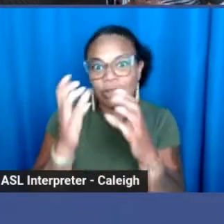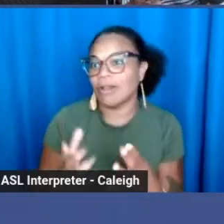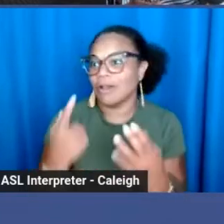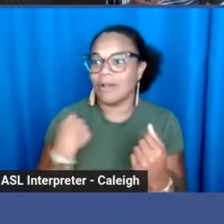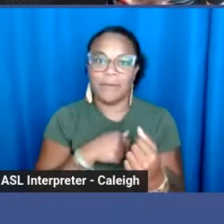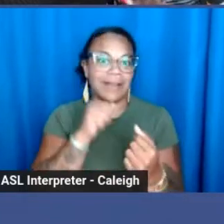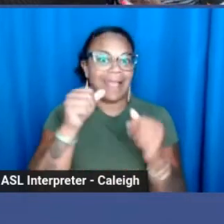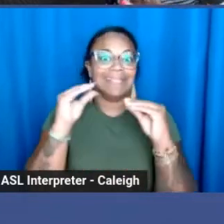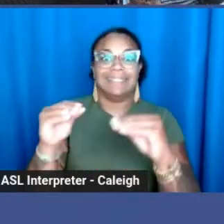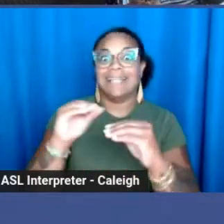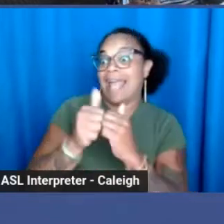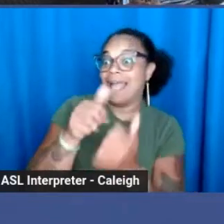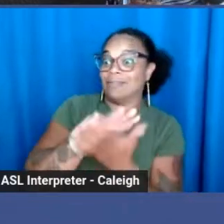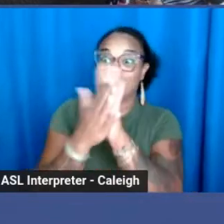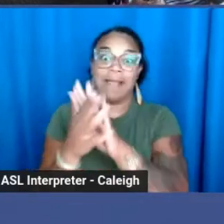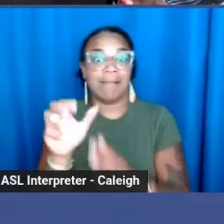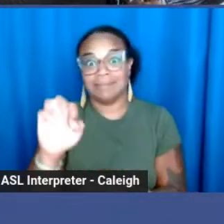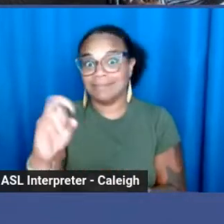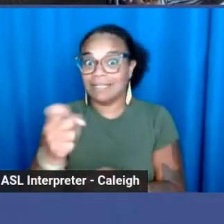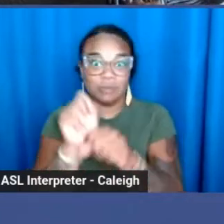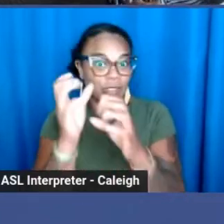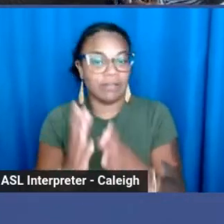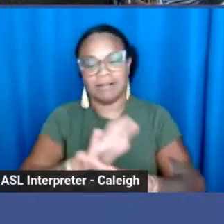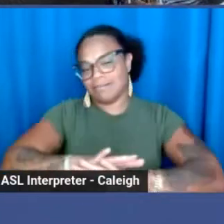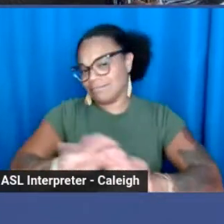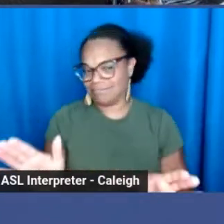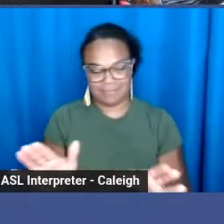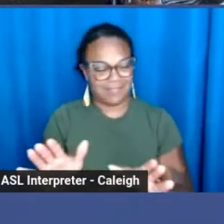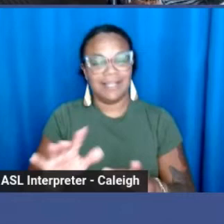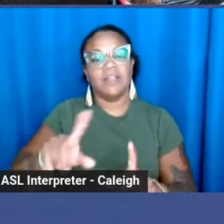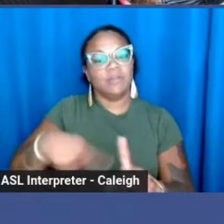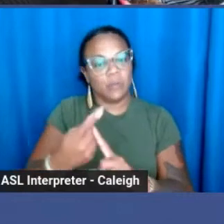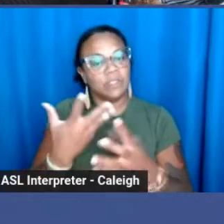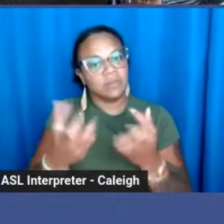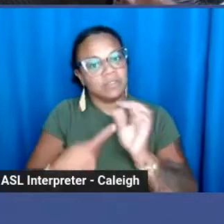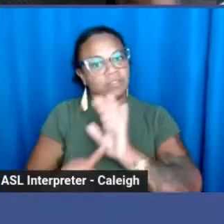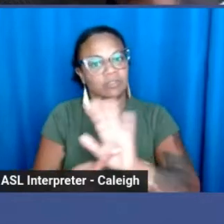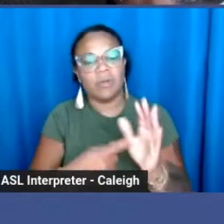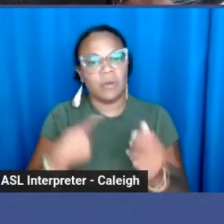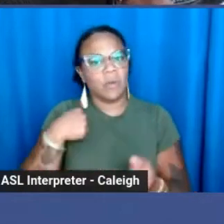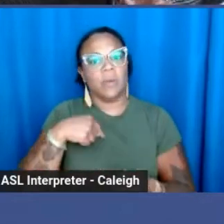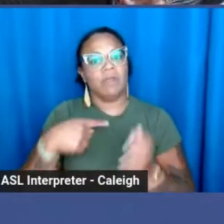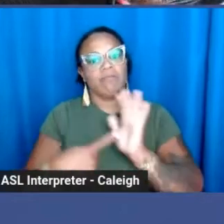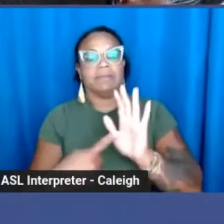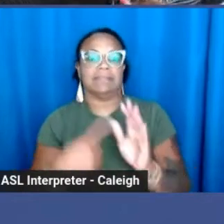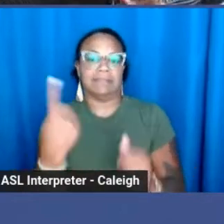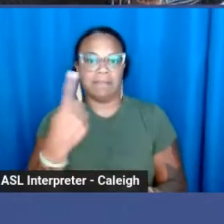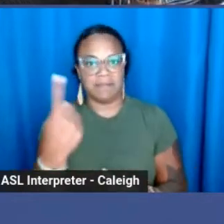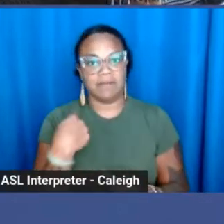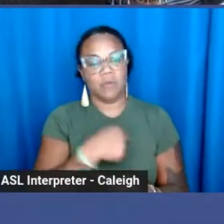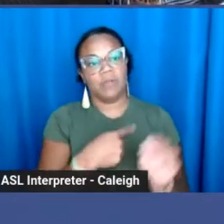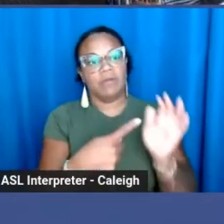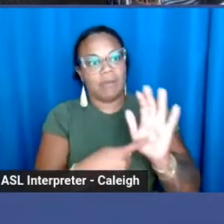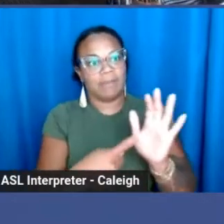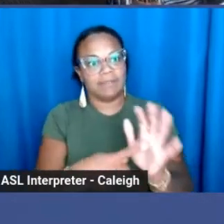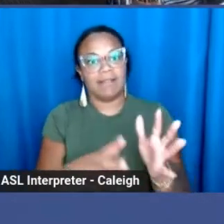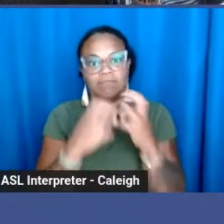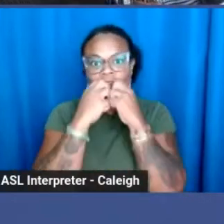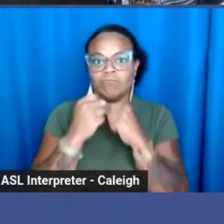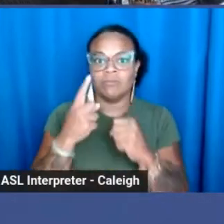is to show that this campaign stands for something. It stands for the lives of sex workers all around the world.